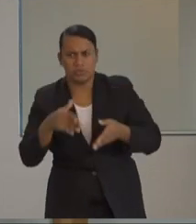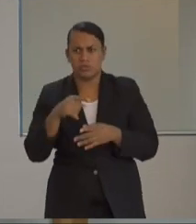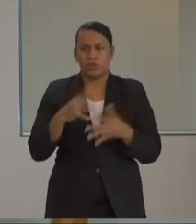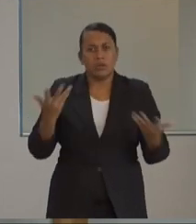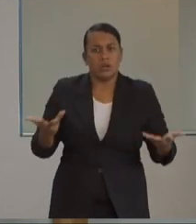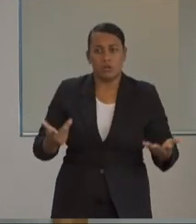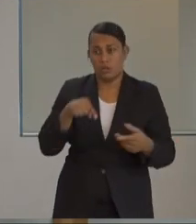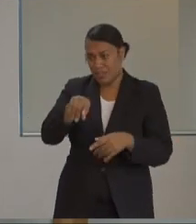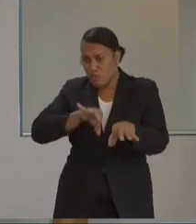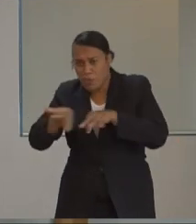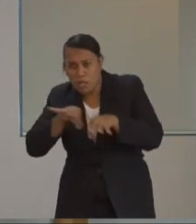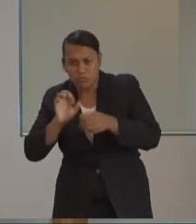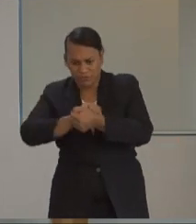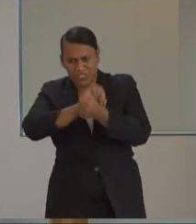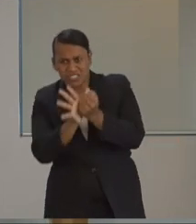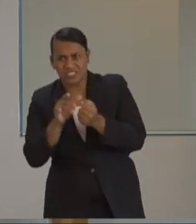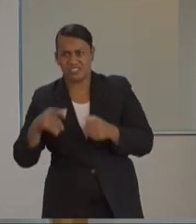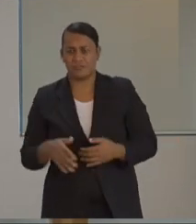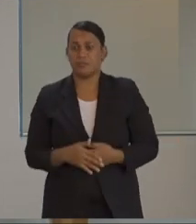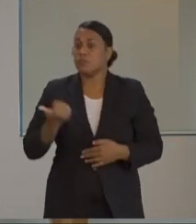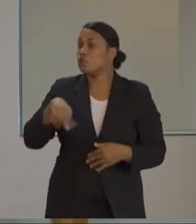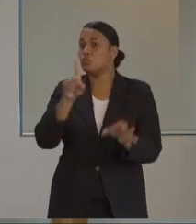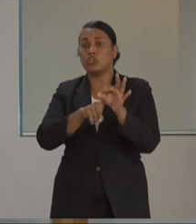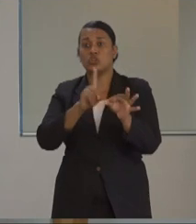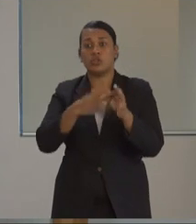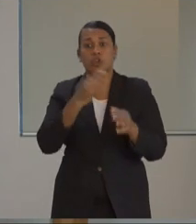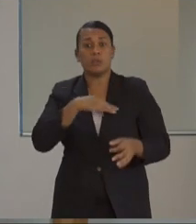on COVID-19. Is there any questions for the Ministry of Health?